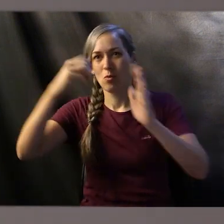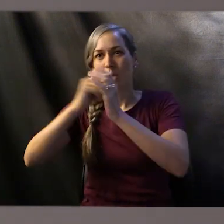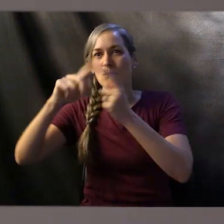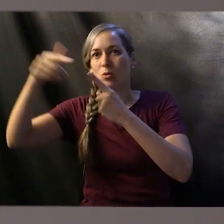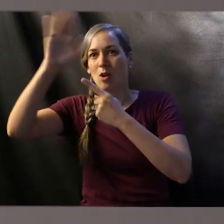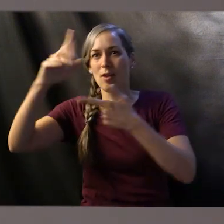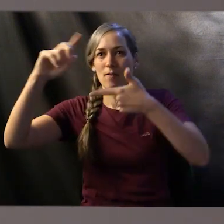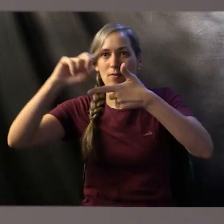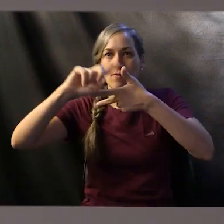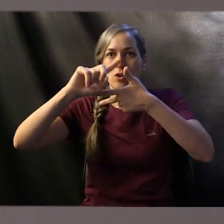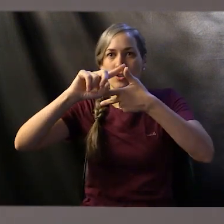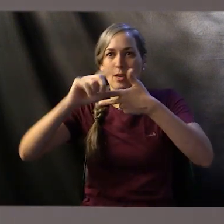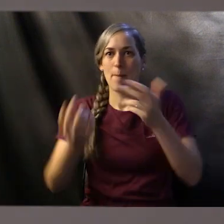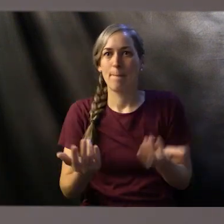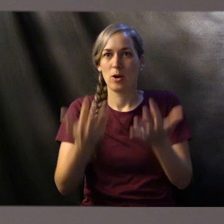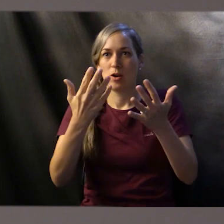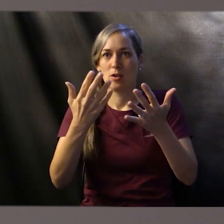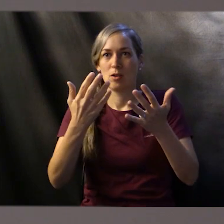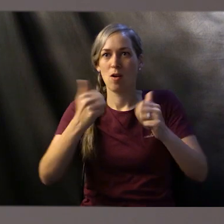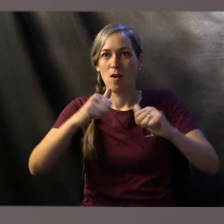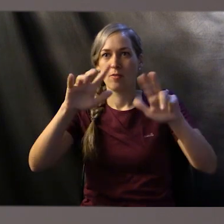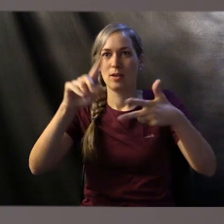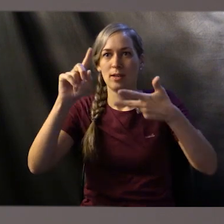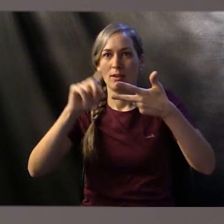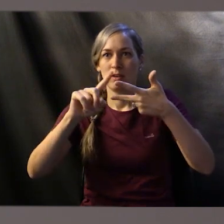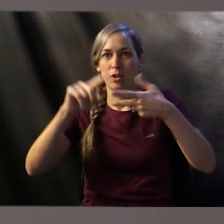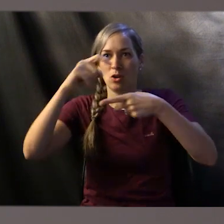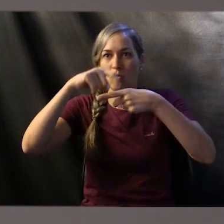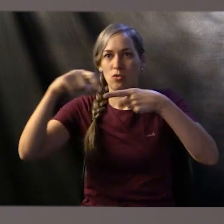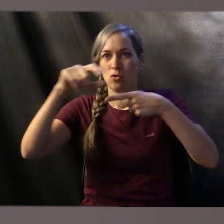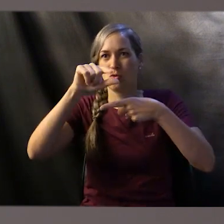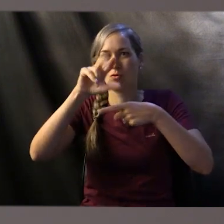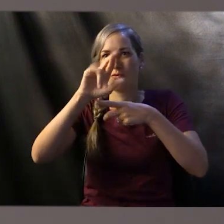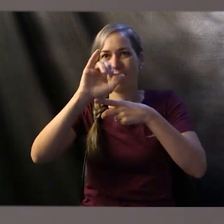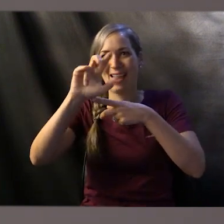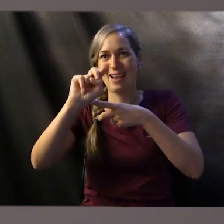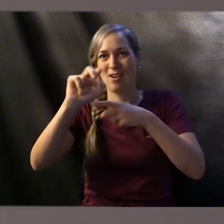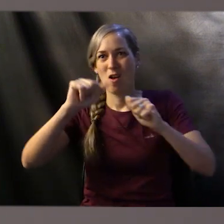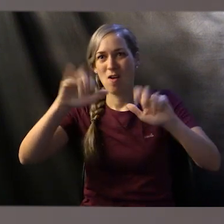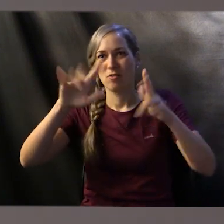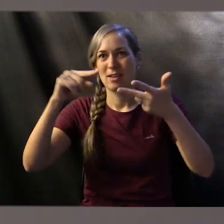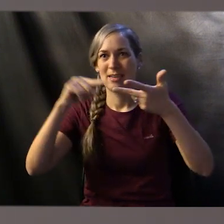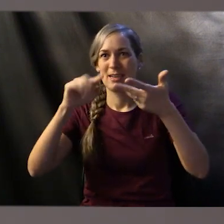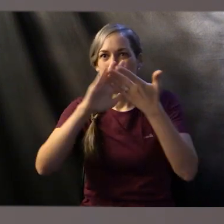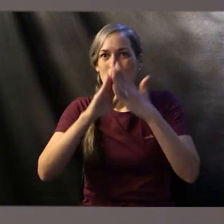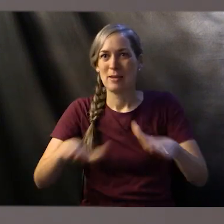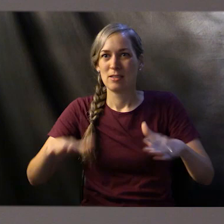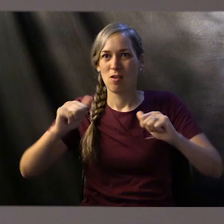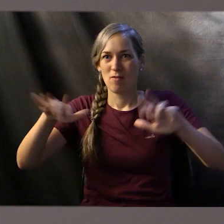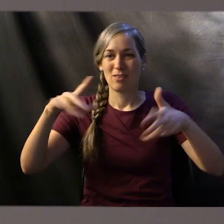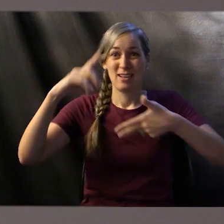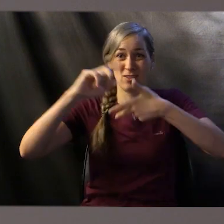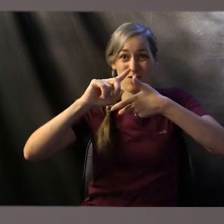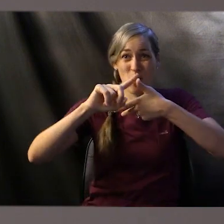There was the burnt offering, the grain offering, and the peace offering. Now the burnt offering was a consecration of one's